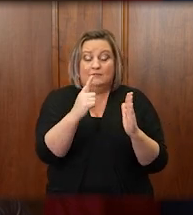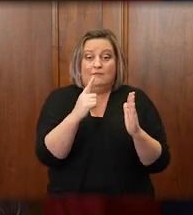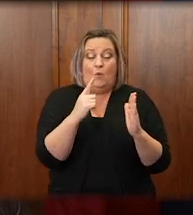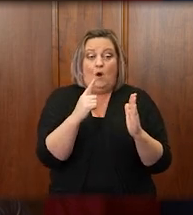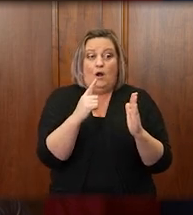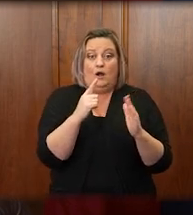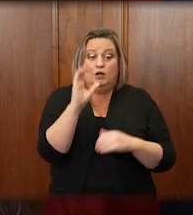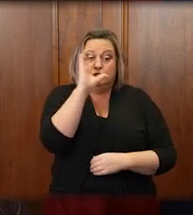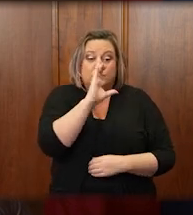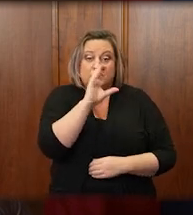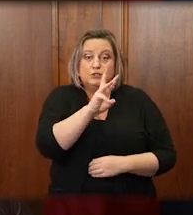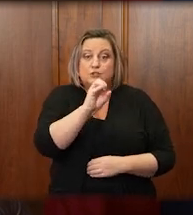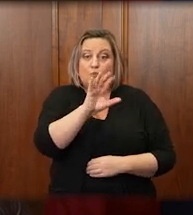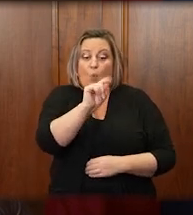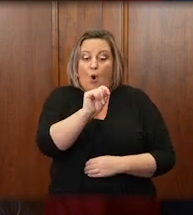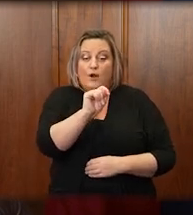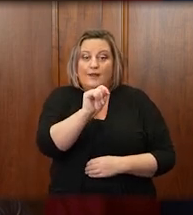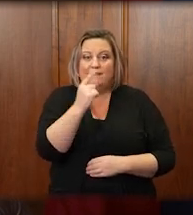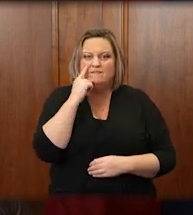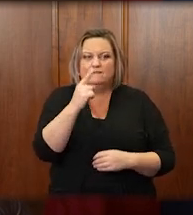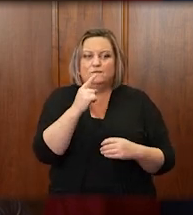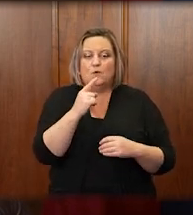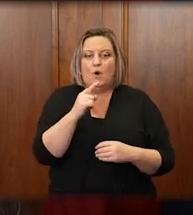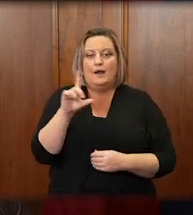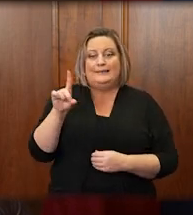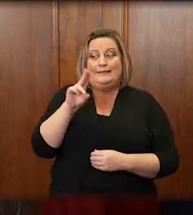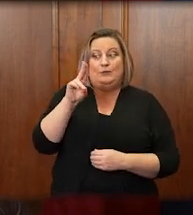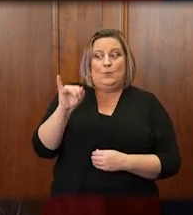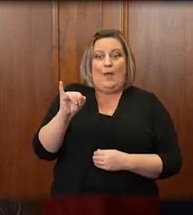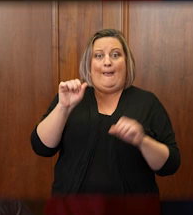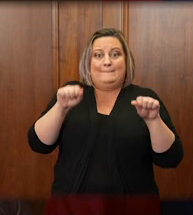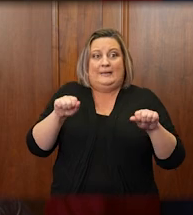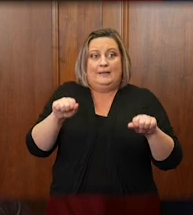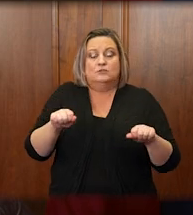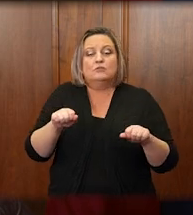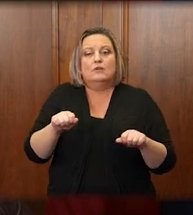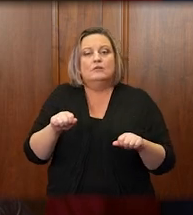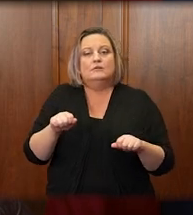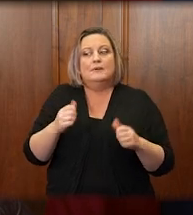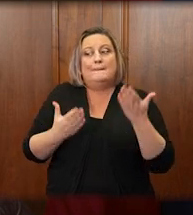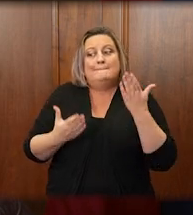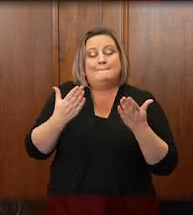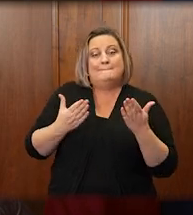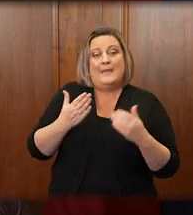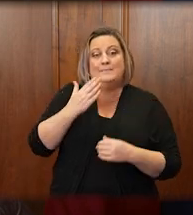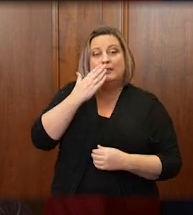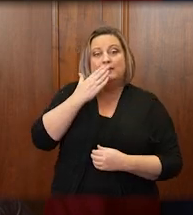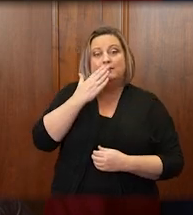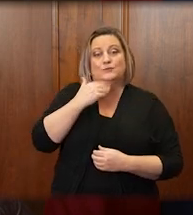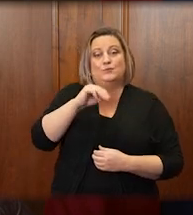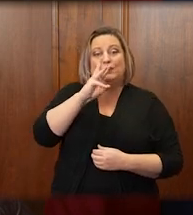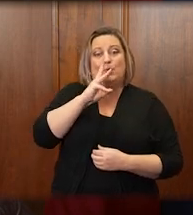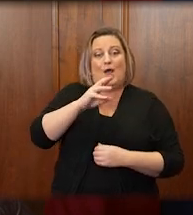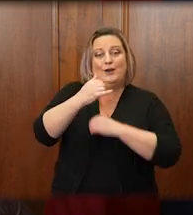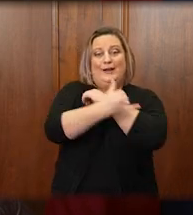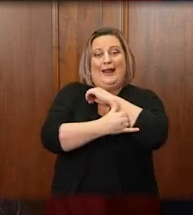case comes in, a circuit judge in Sweetwater County may be responding to a Campbell County case.